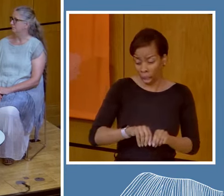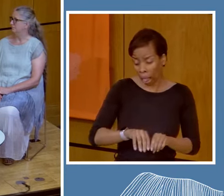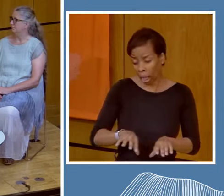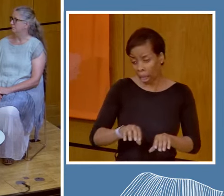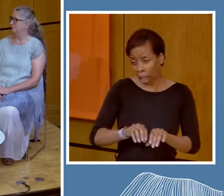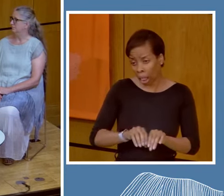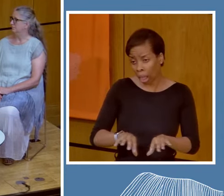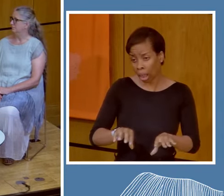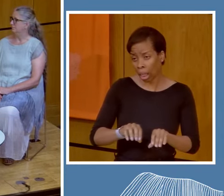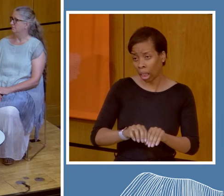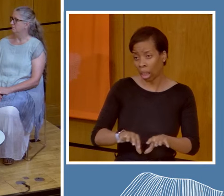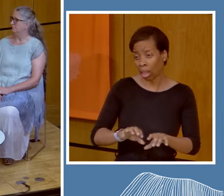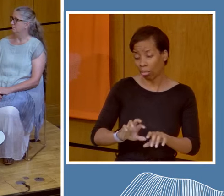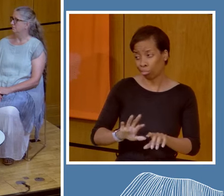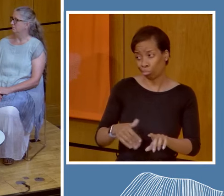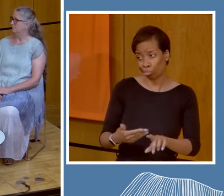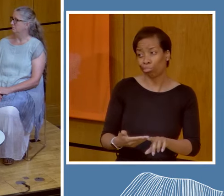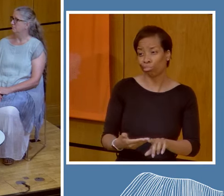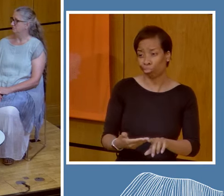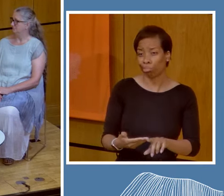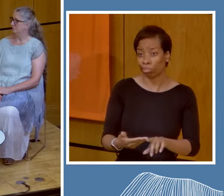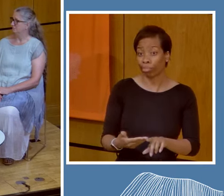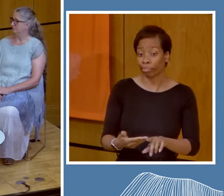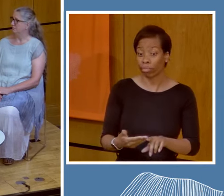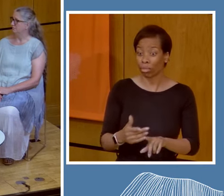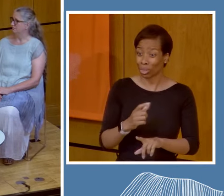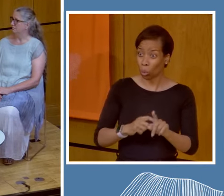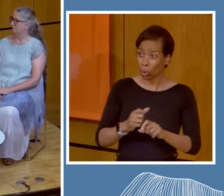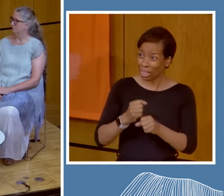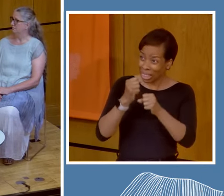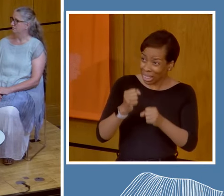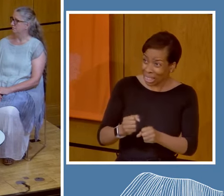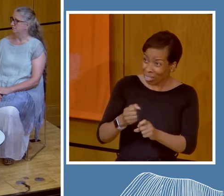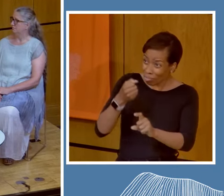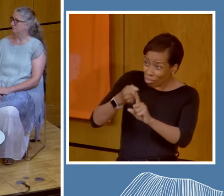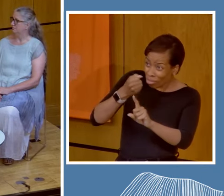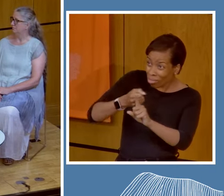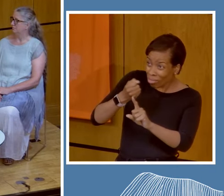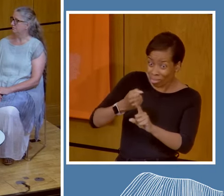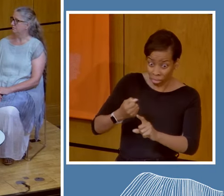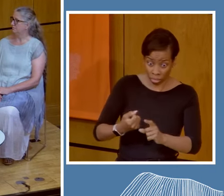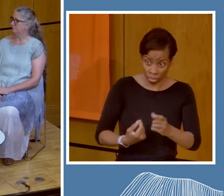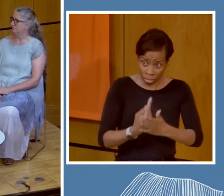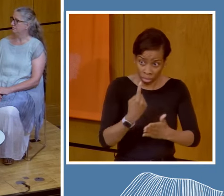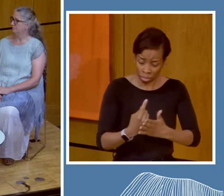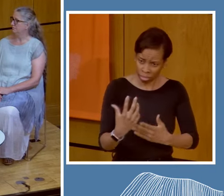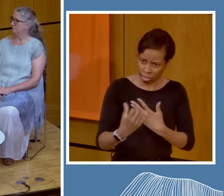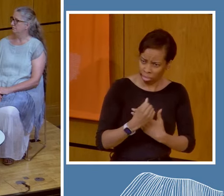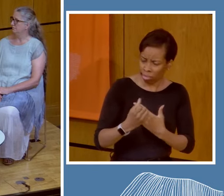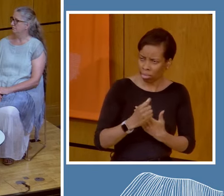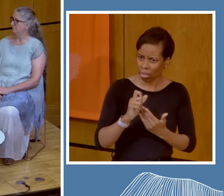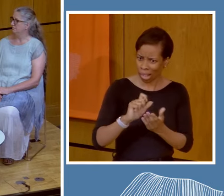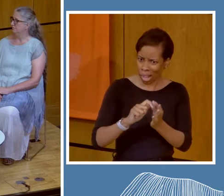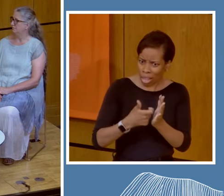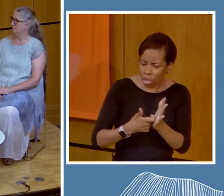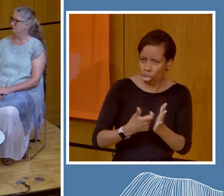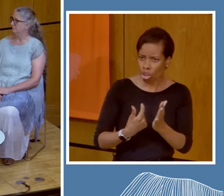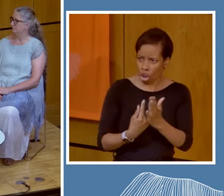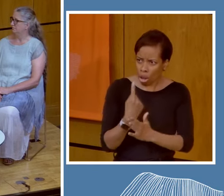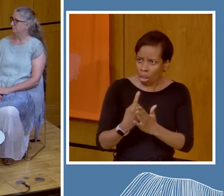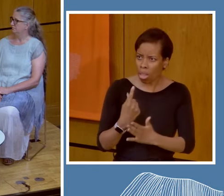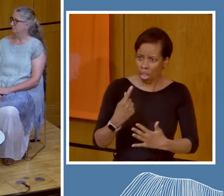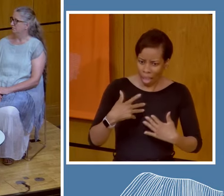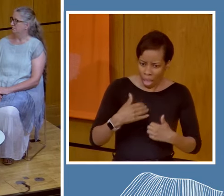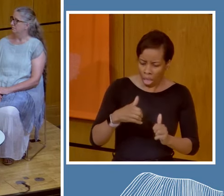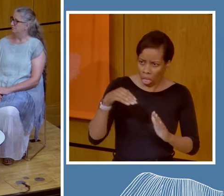backing up some of the concerns from the communities on increasing cancer rates, as well as many other health impacts.